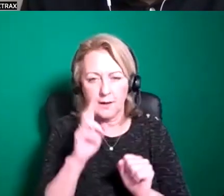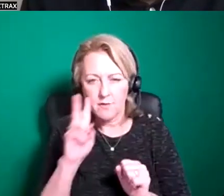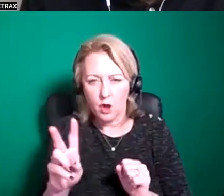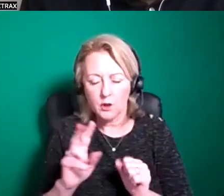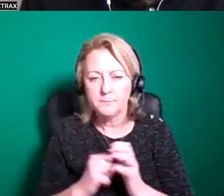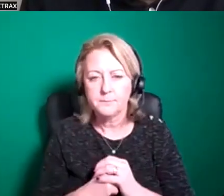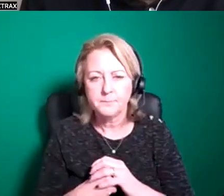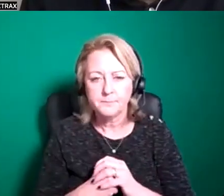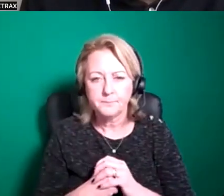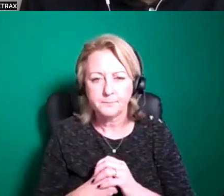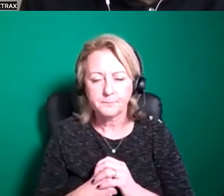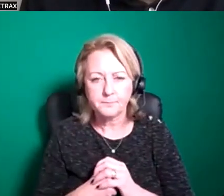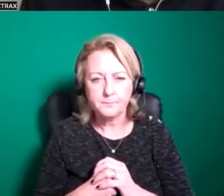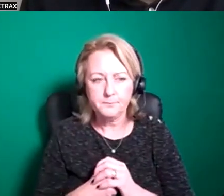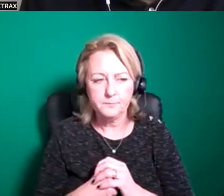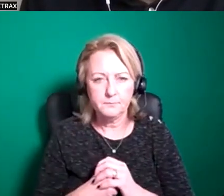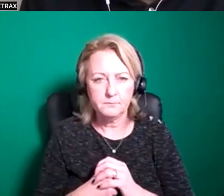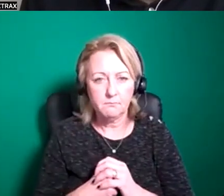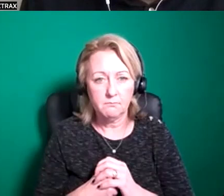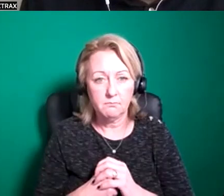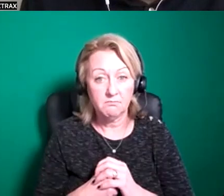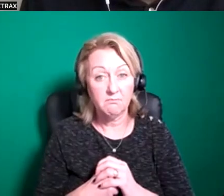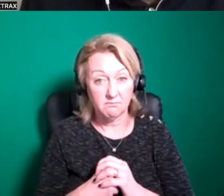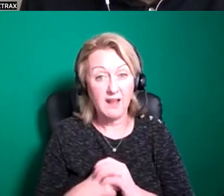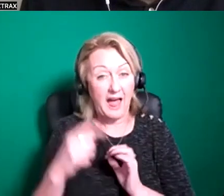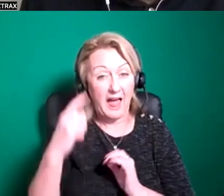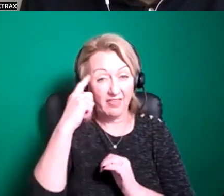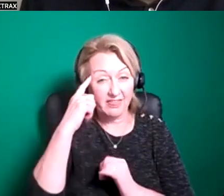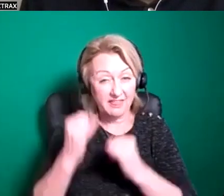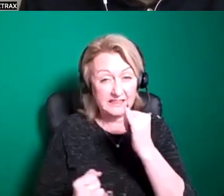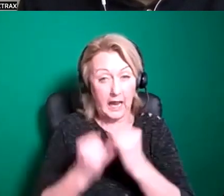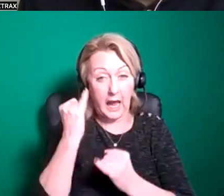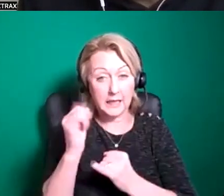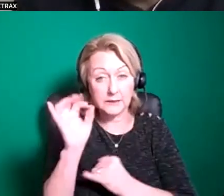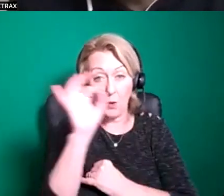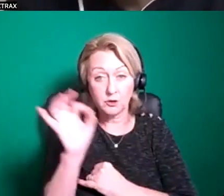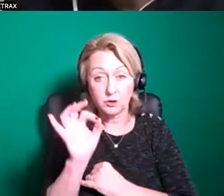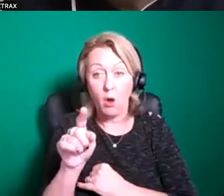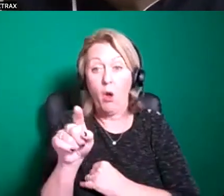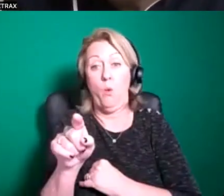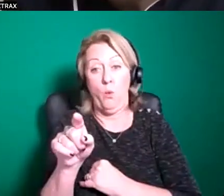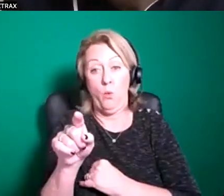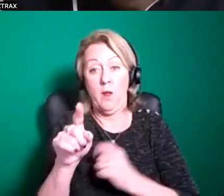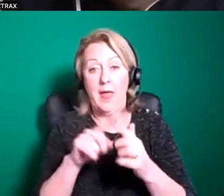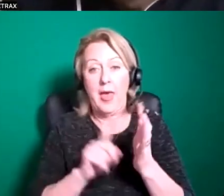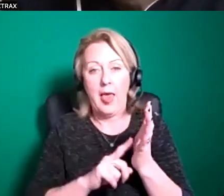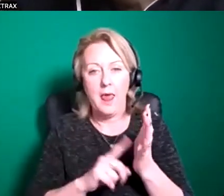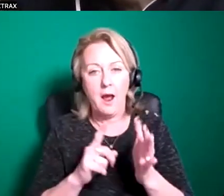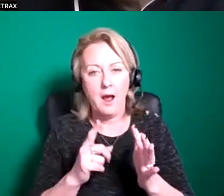i think that's the last question that we've had there oh yeah ella has one more question